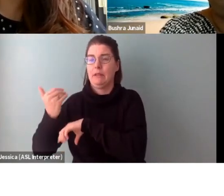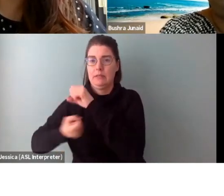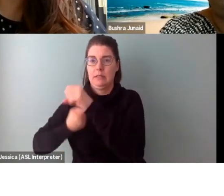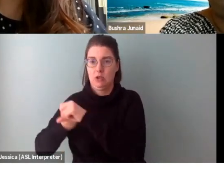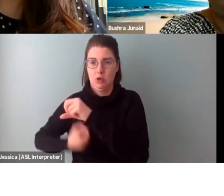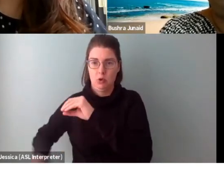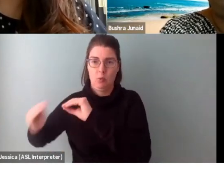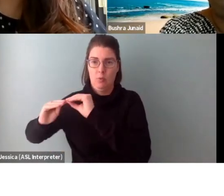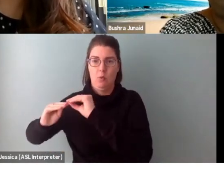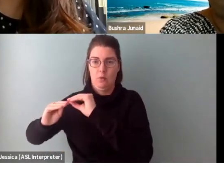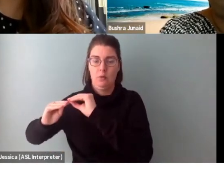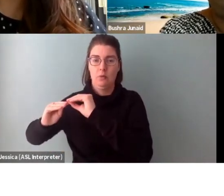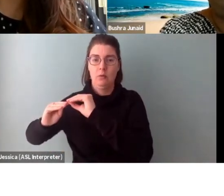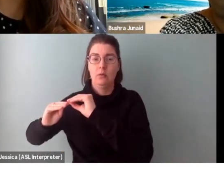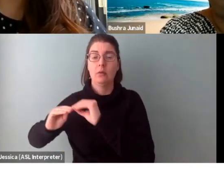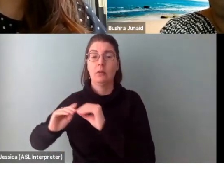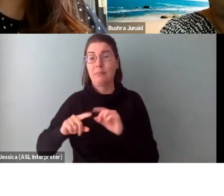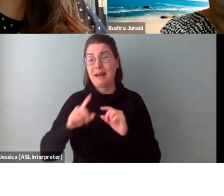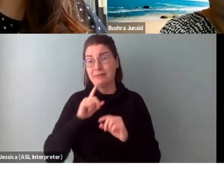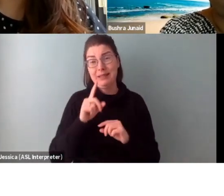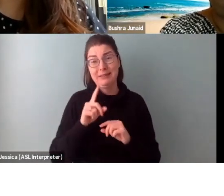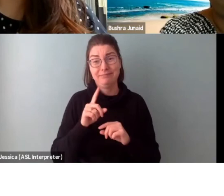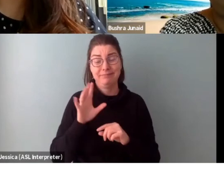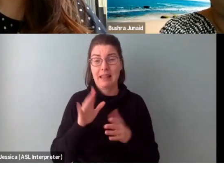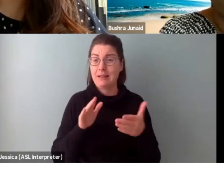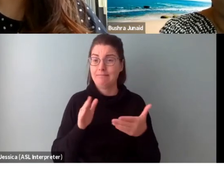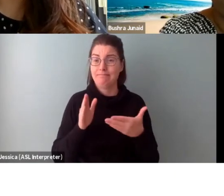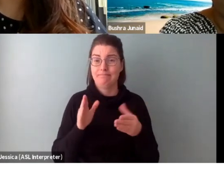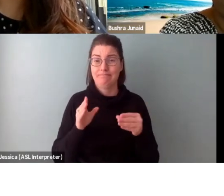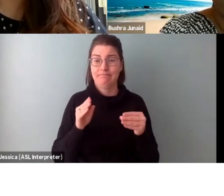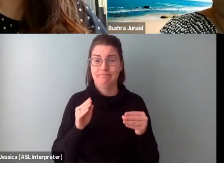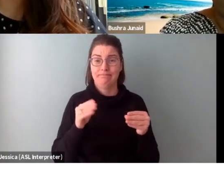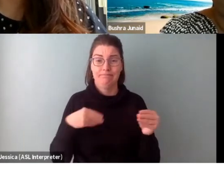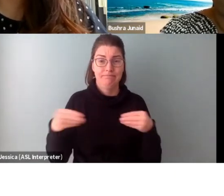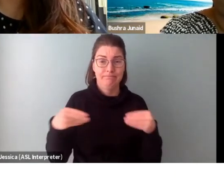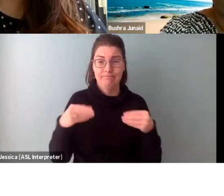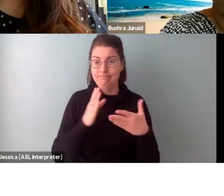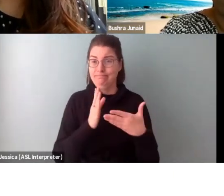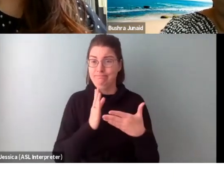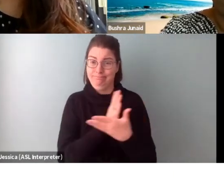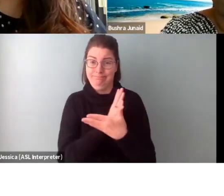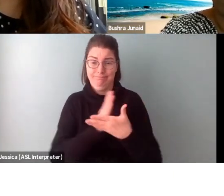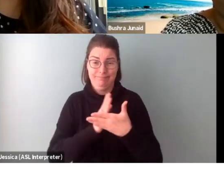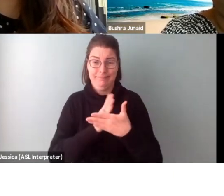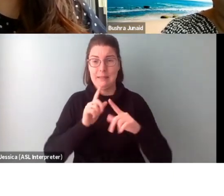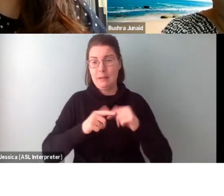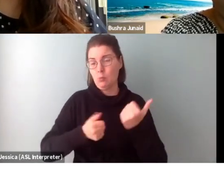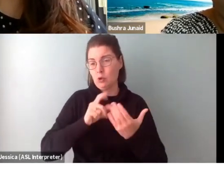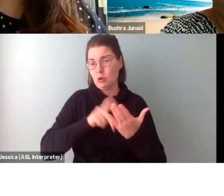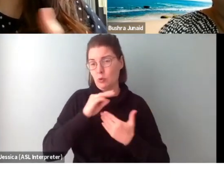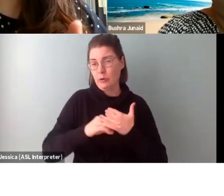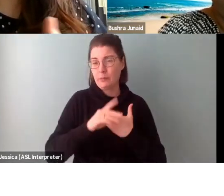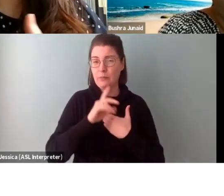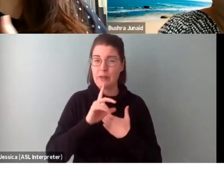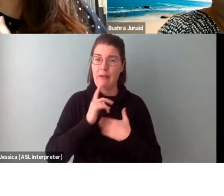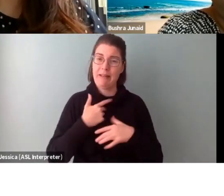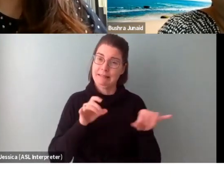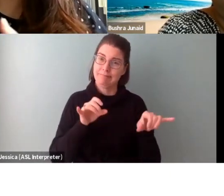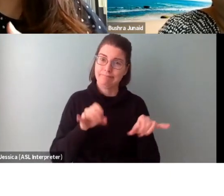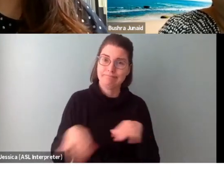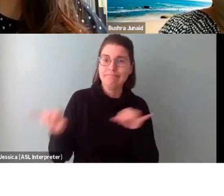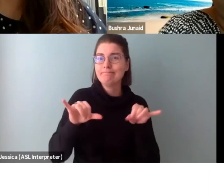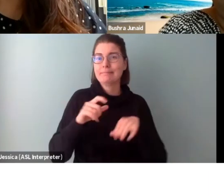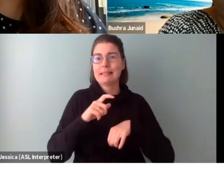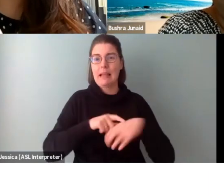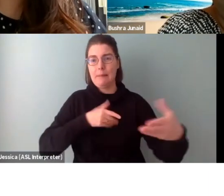years or more. But that may vary by the program that you're looking at. We don't generally have a standard